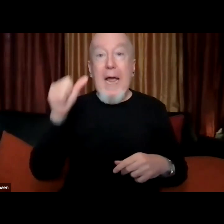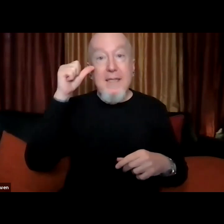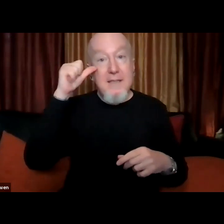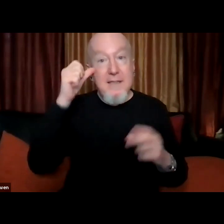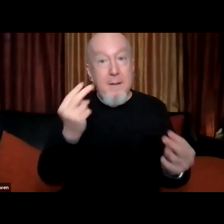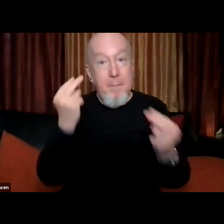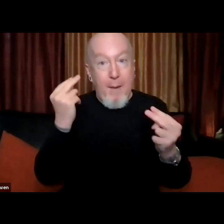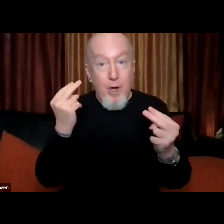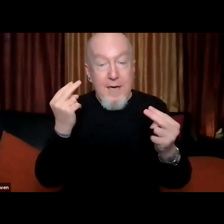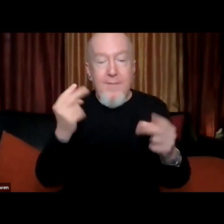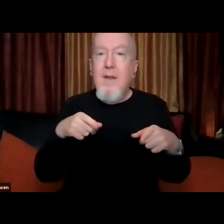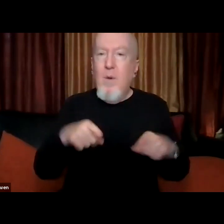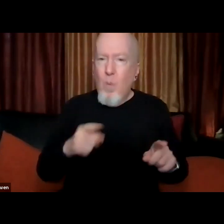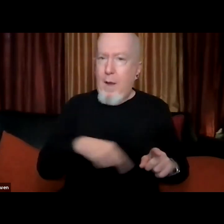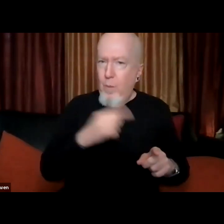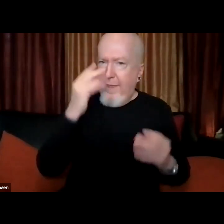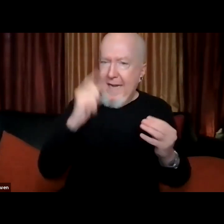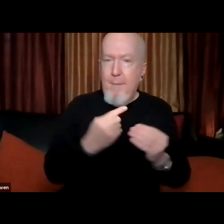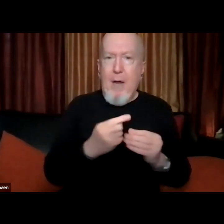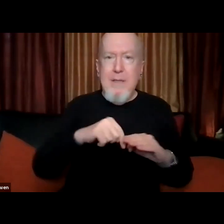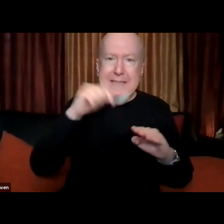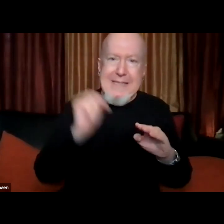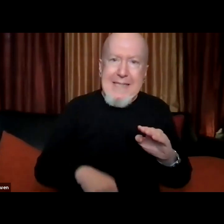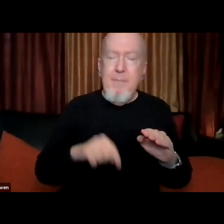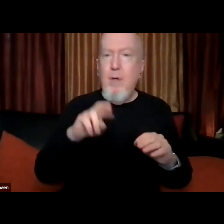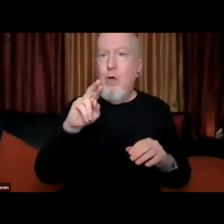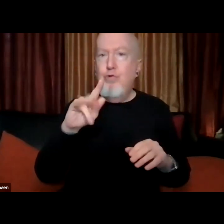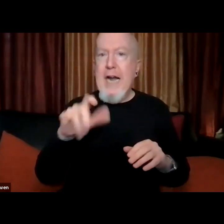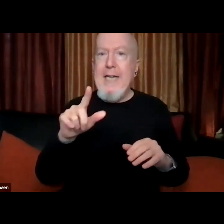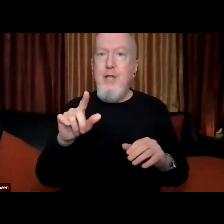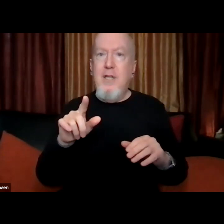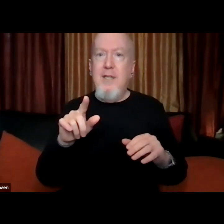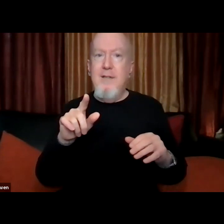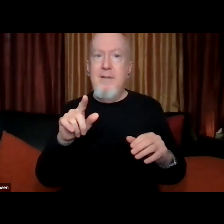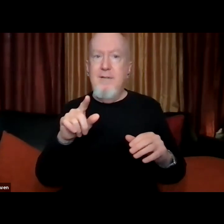as we consider the deep racial reckoning happening in this country